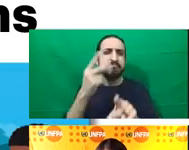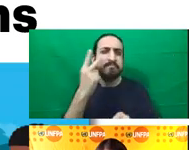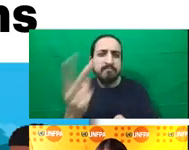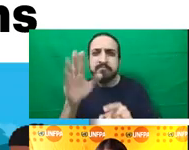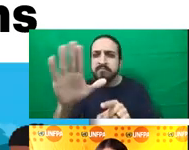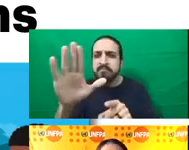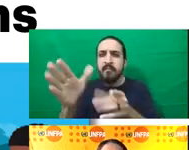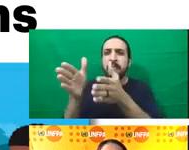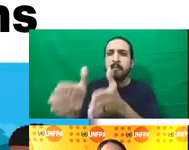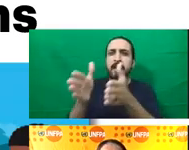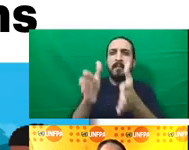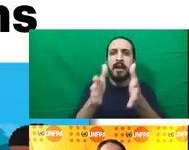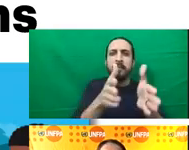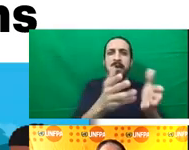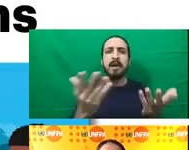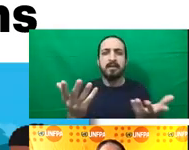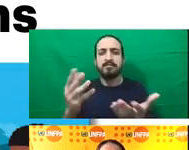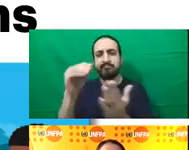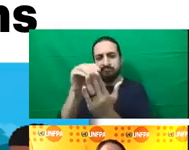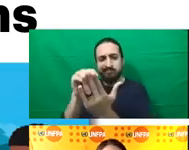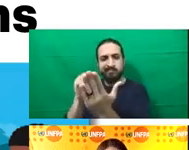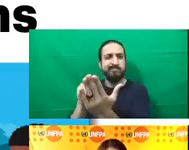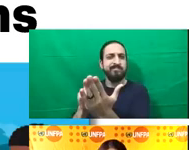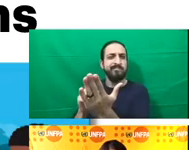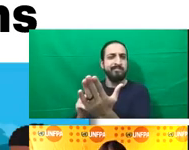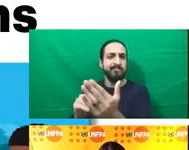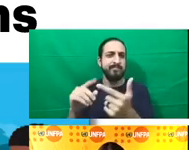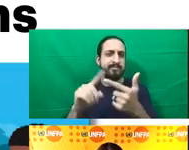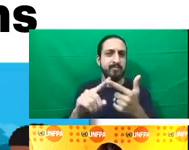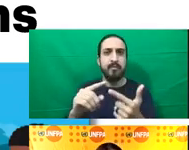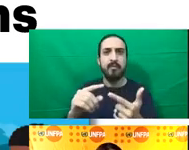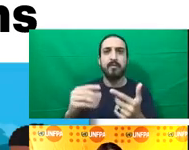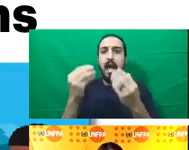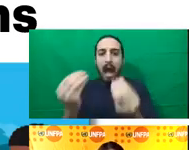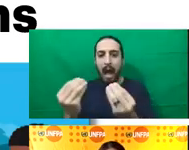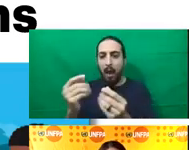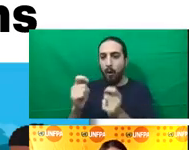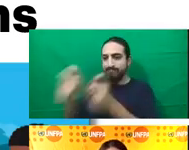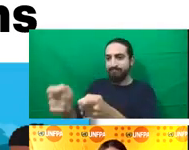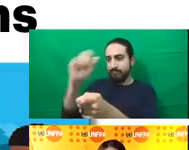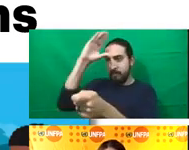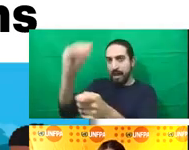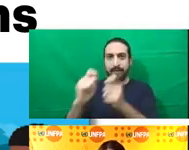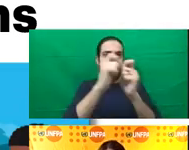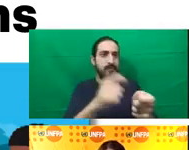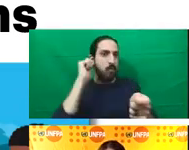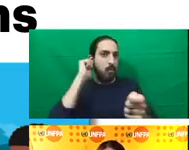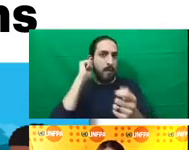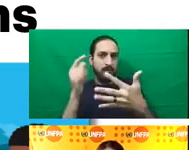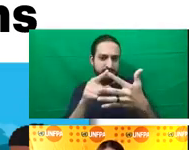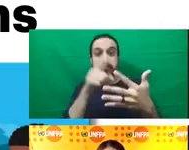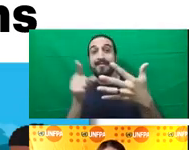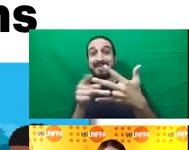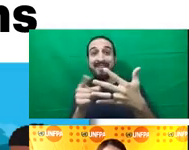that are considered in the context of health. We also found very limited attention to SRHR in overlapping NAP